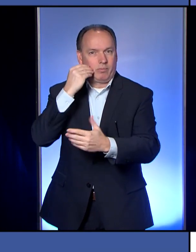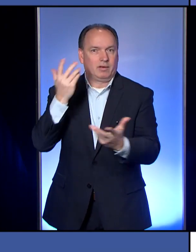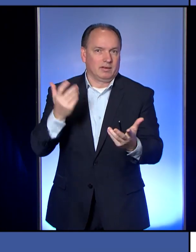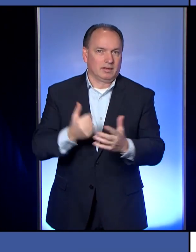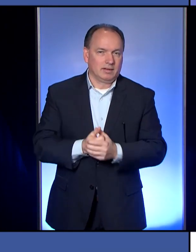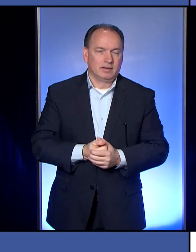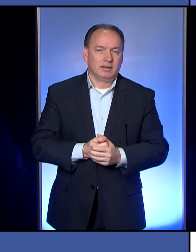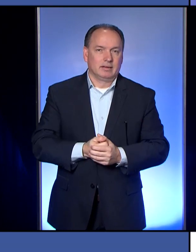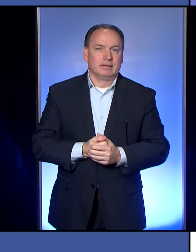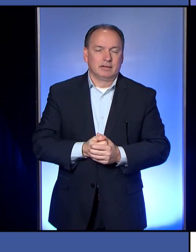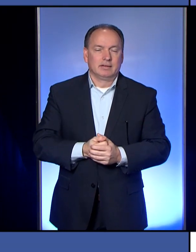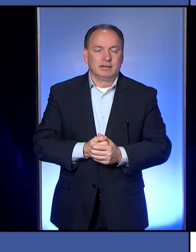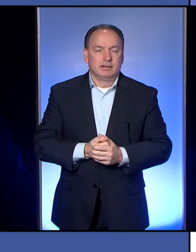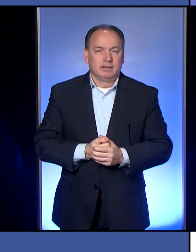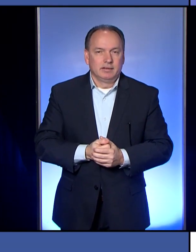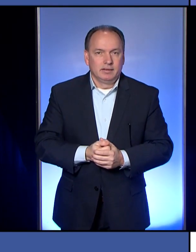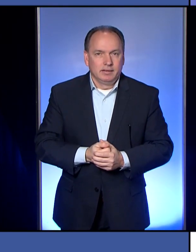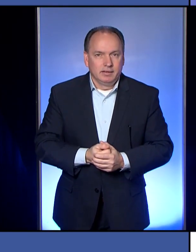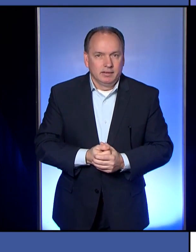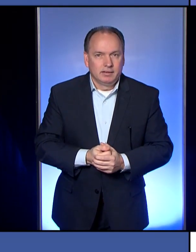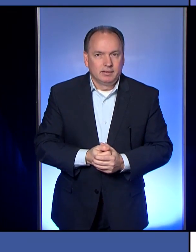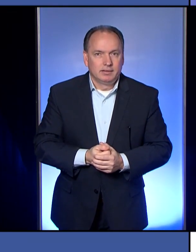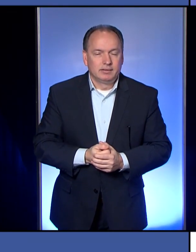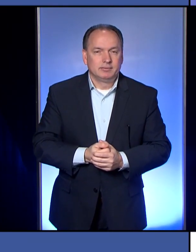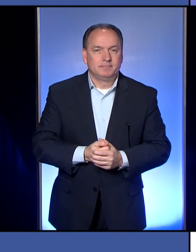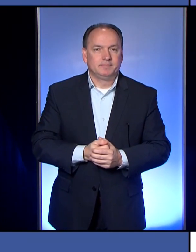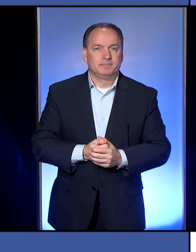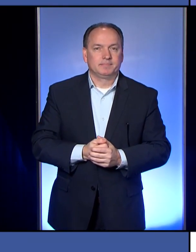to anybody, mask or no mask.